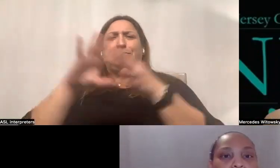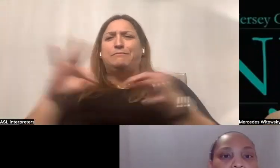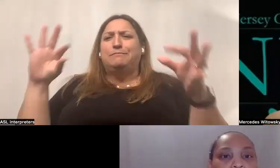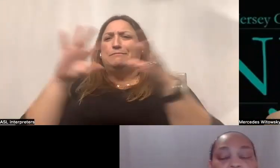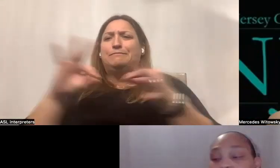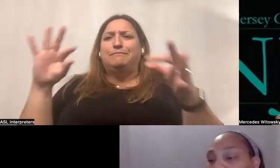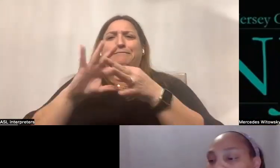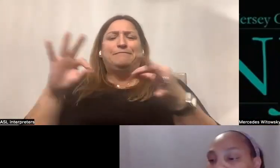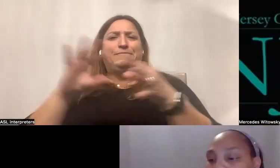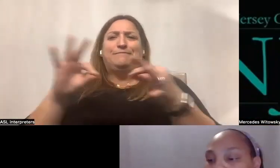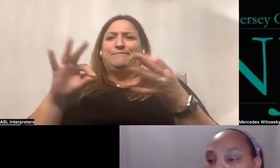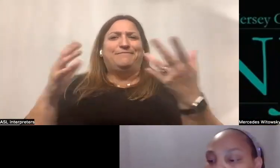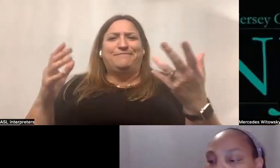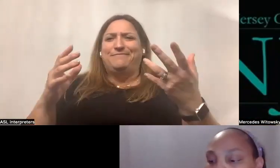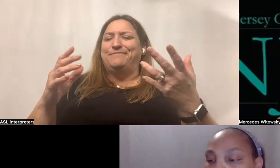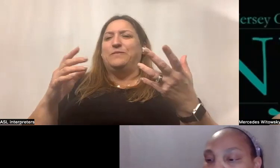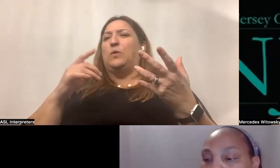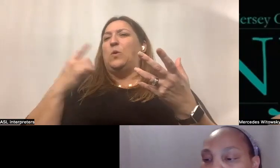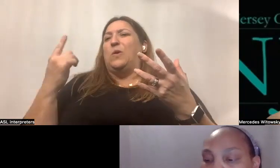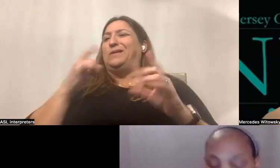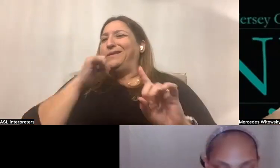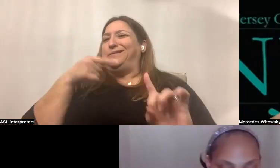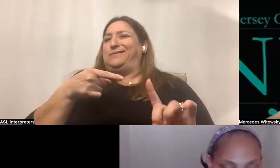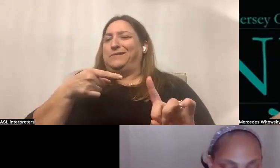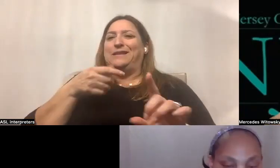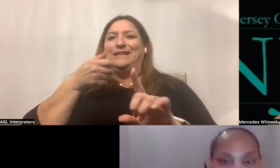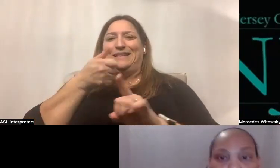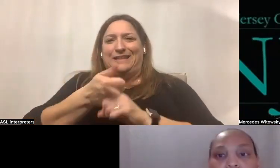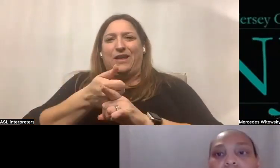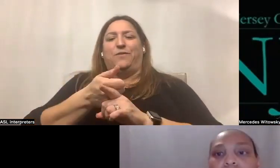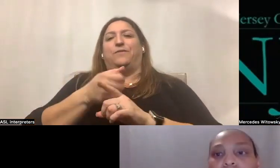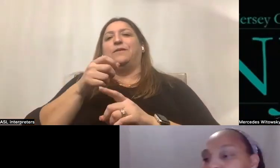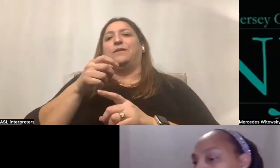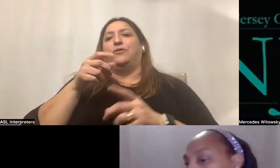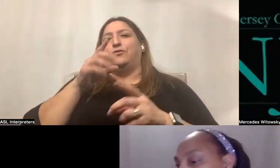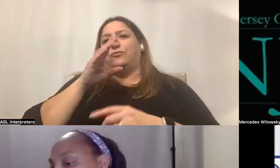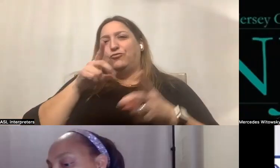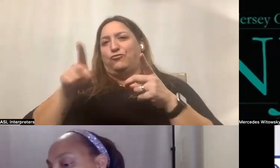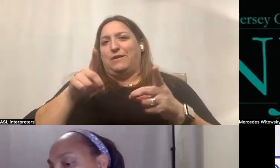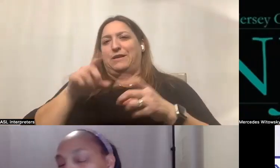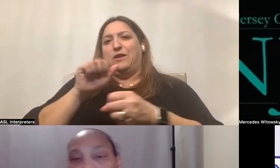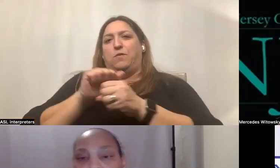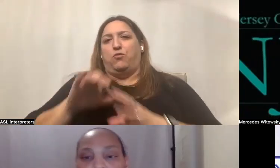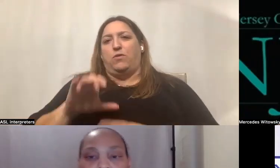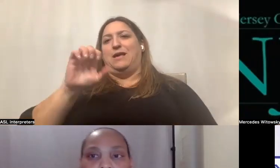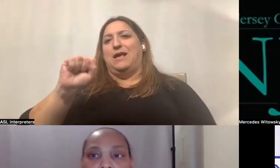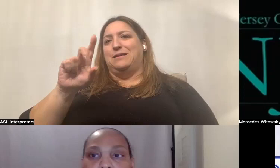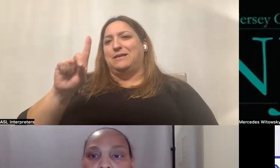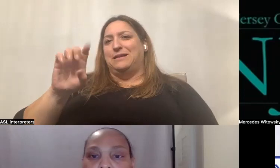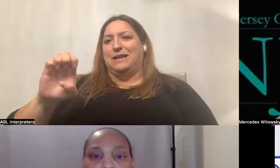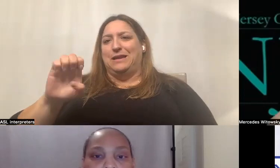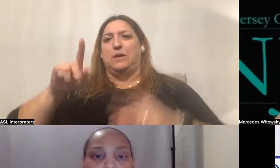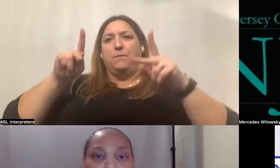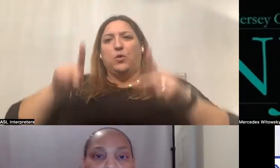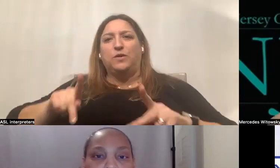get very far without the self-directed employee, the person in the system, who's